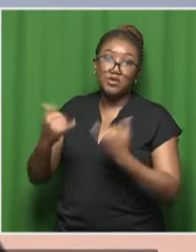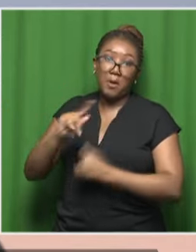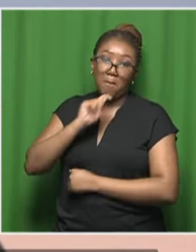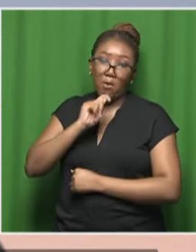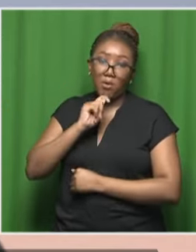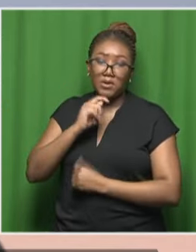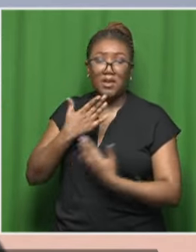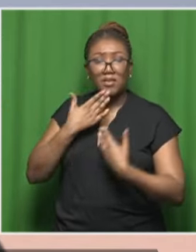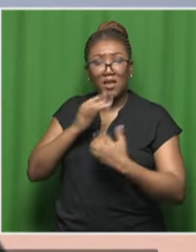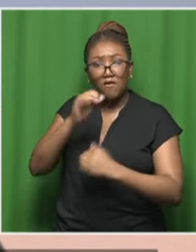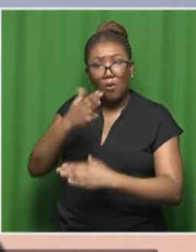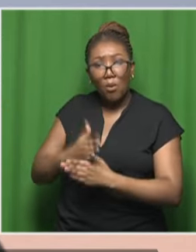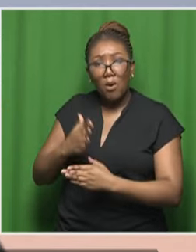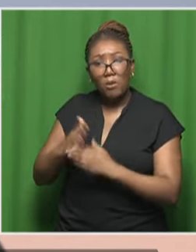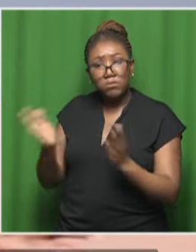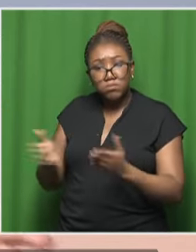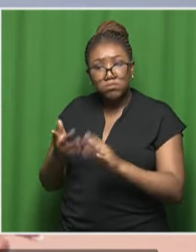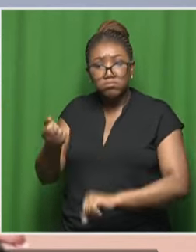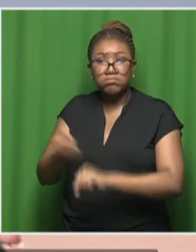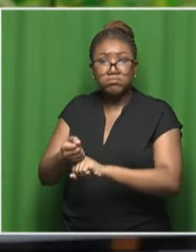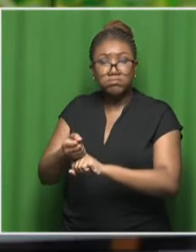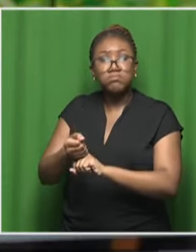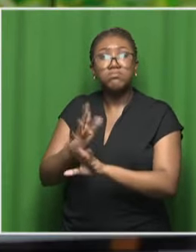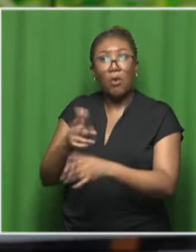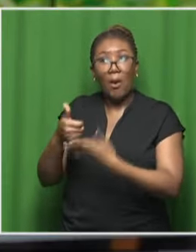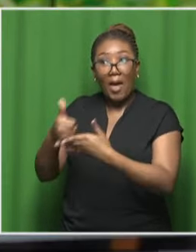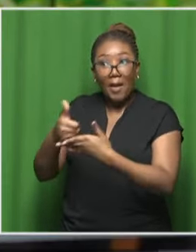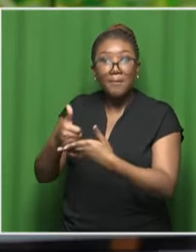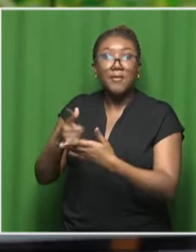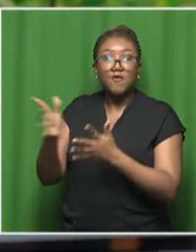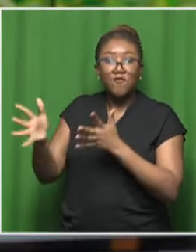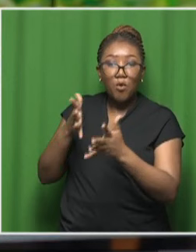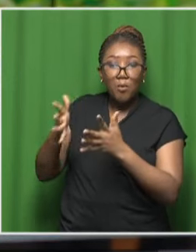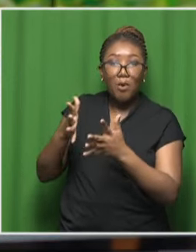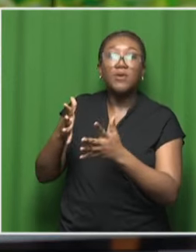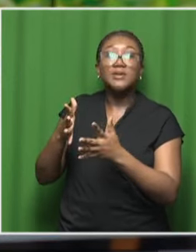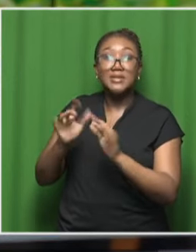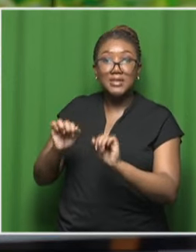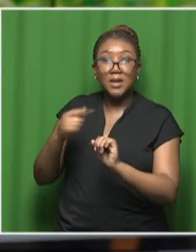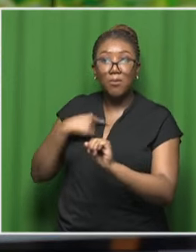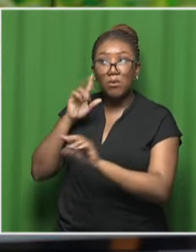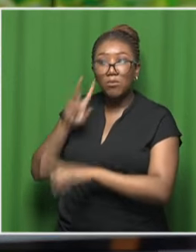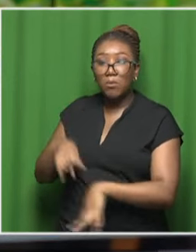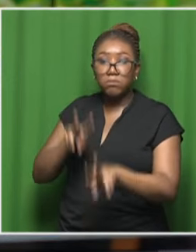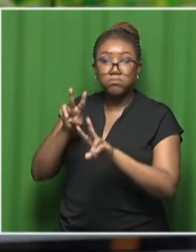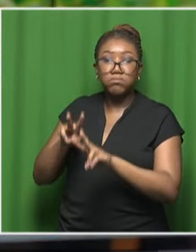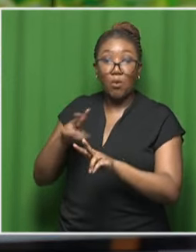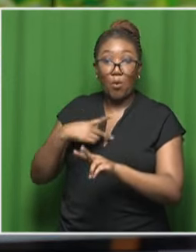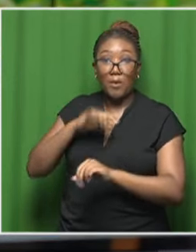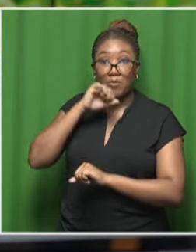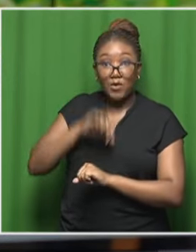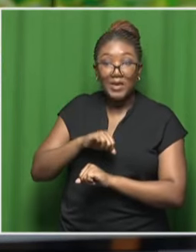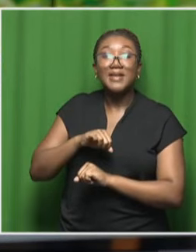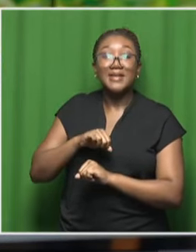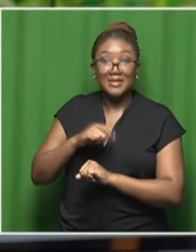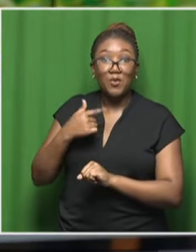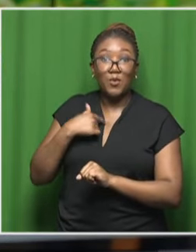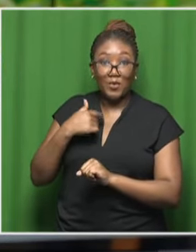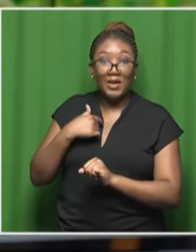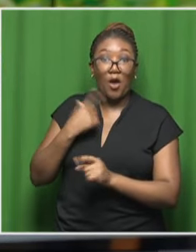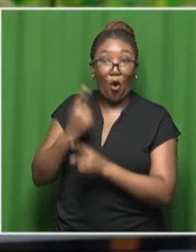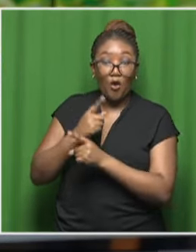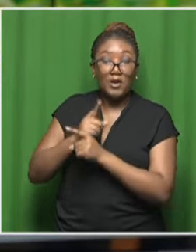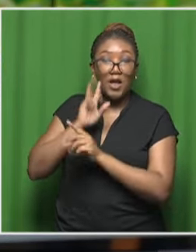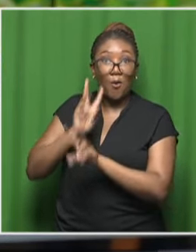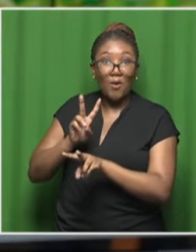thank you for the work that you're doing to help the former footballers. You know, you say, we watch you, we watch football. I say we watch you, because, yes, I did watch